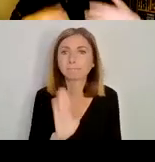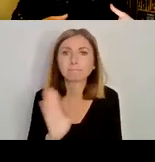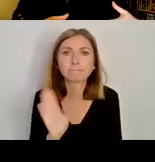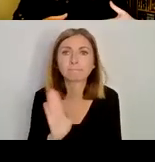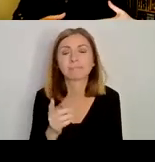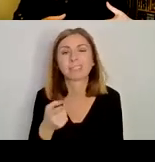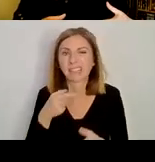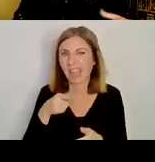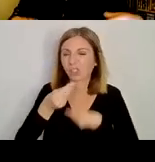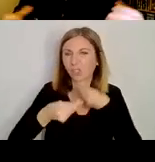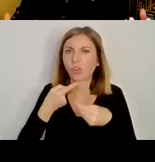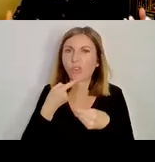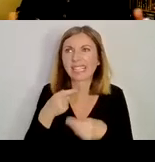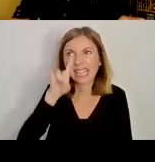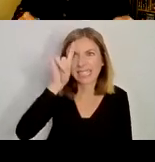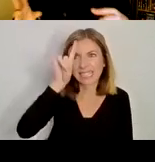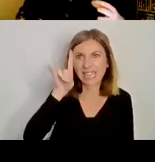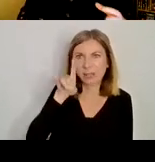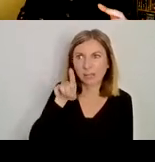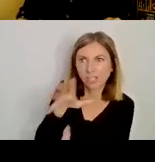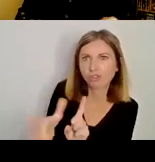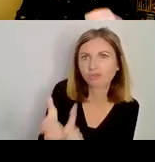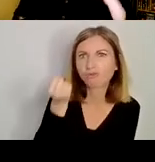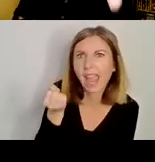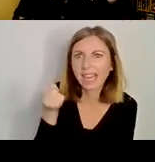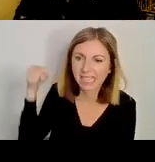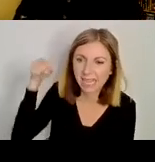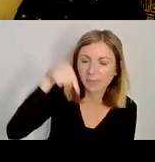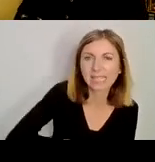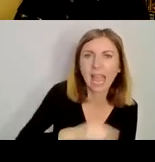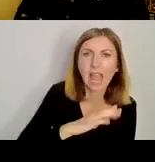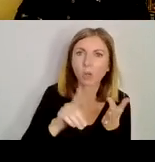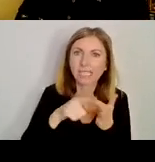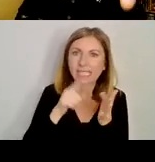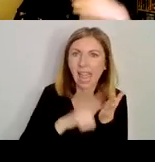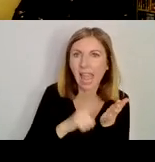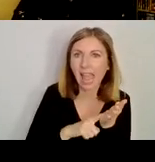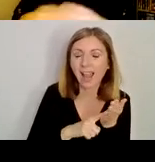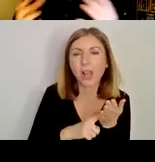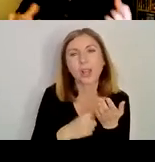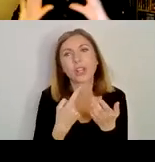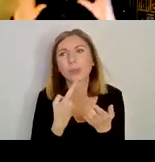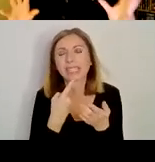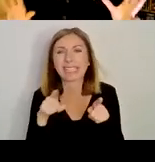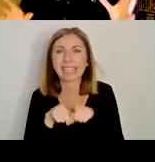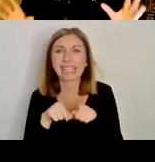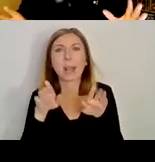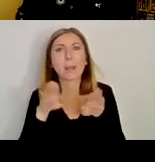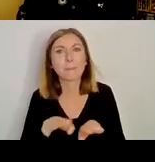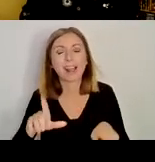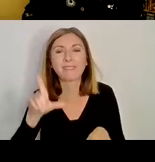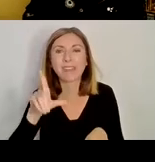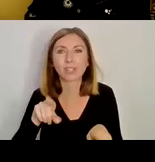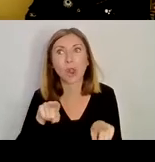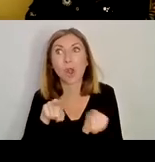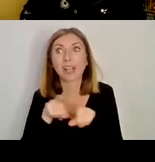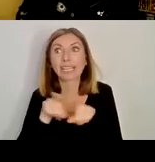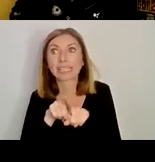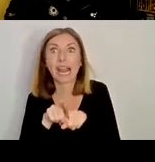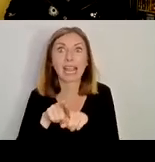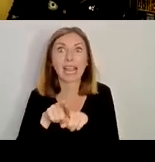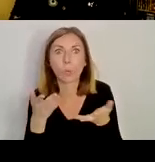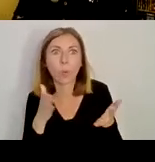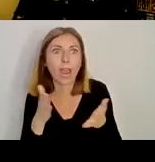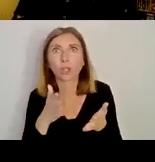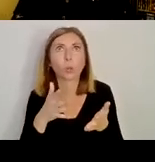trying to drag them down to hell. So this is, you know, Belfast lock as a gateway to heaven and hell, which I have to say, I do quite like as an